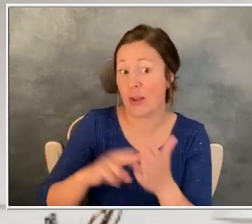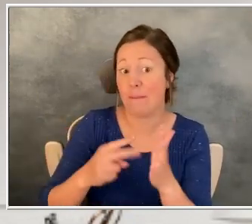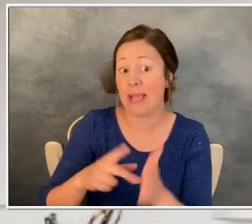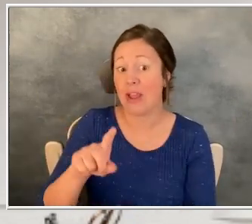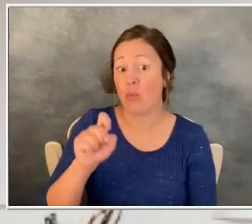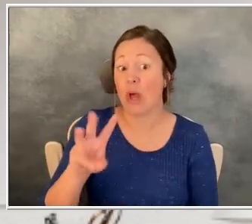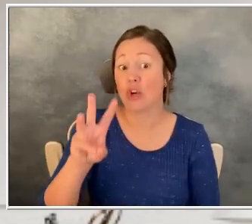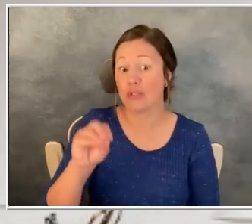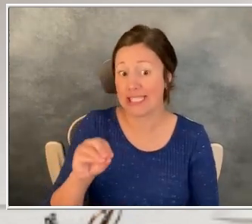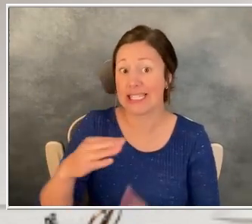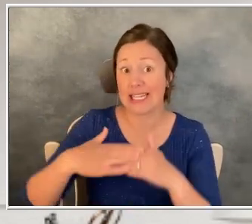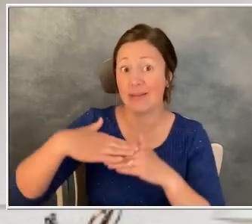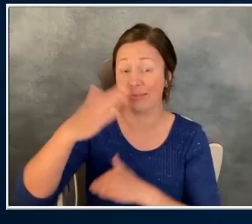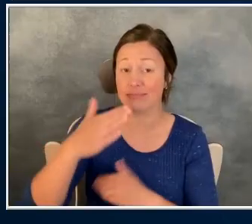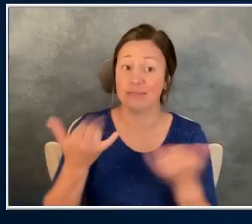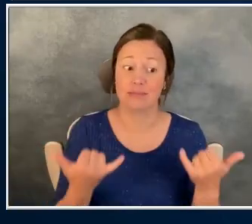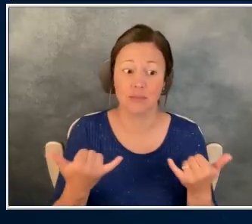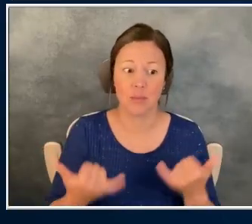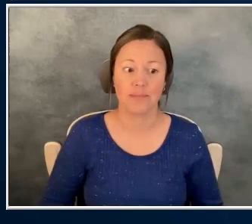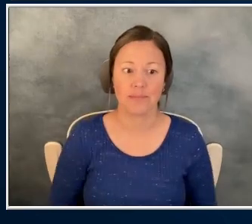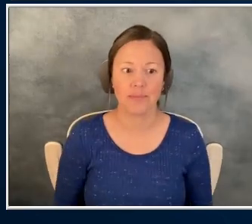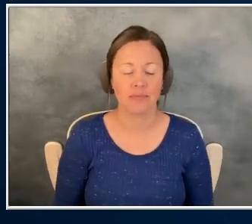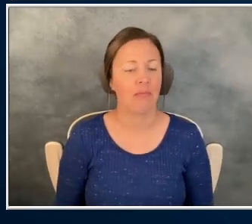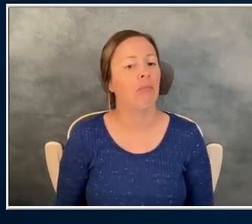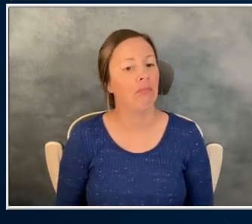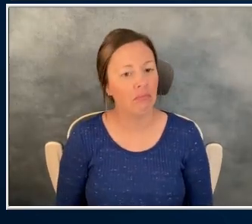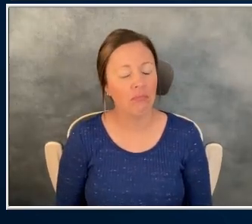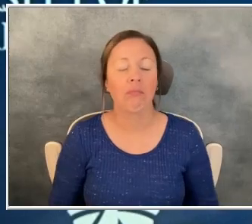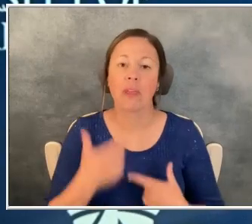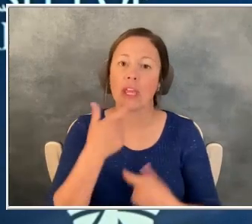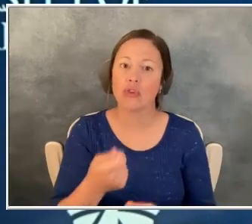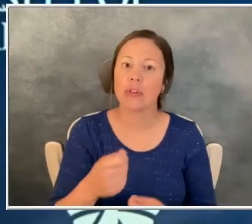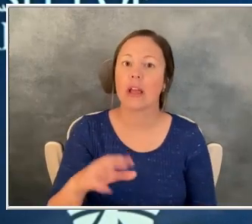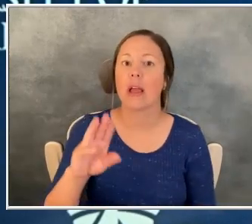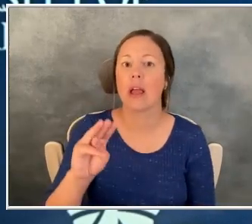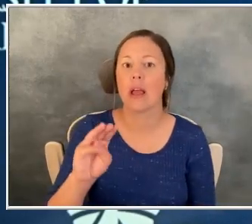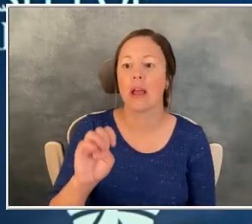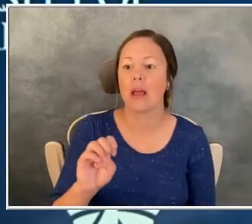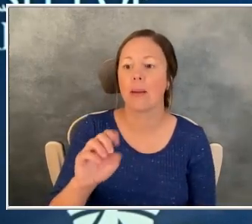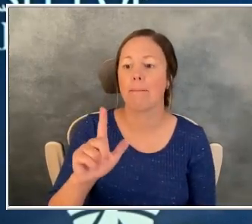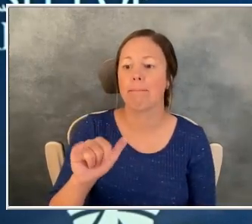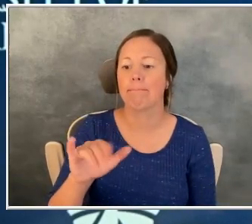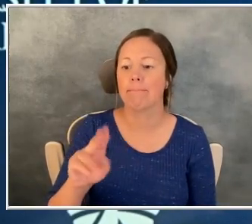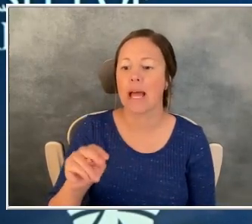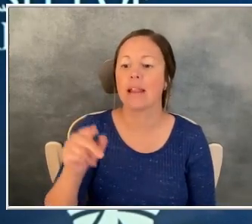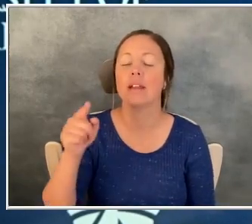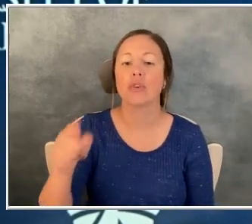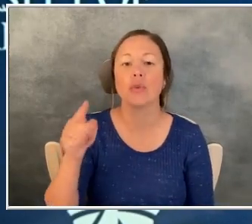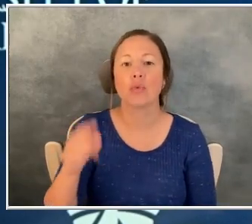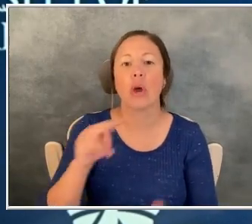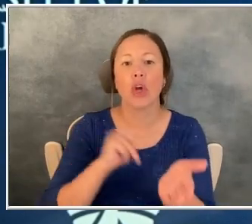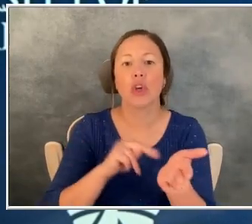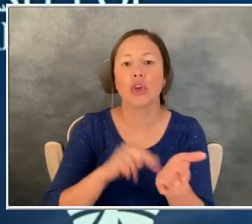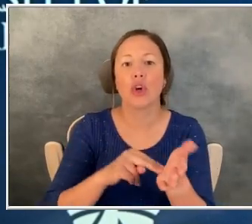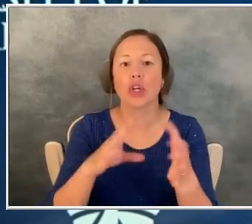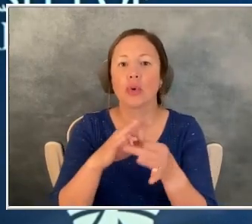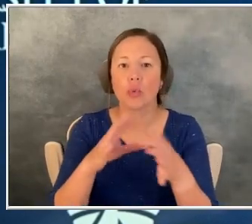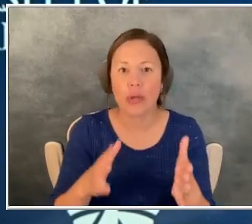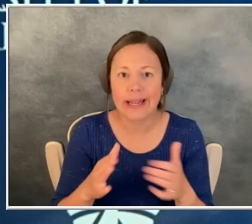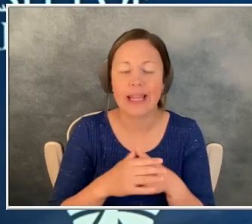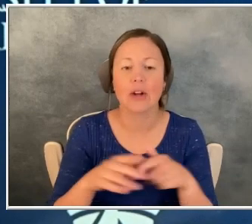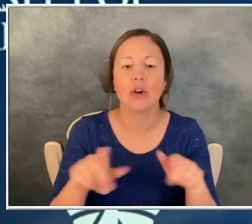agents total now. Oh, that's interesting. And Mellon, you're a nurse coordinator as well as a unit educator. So you're in charge of